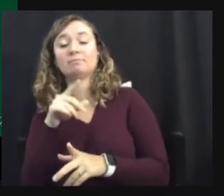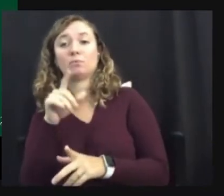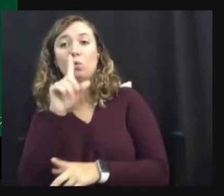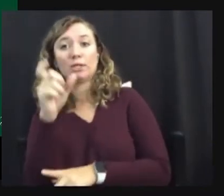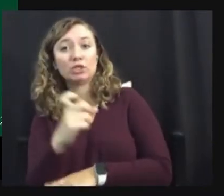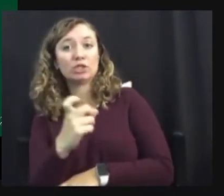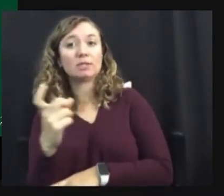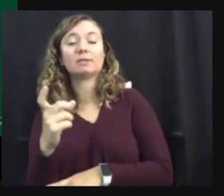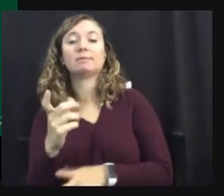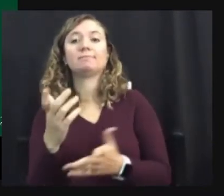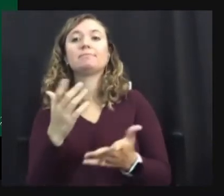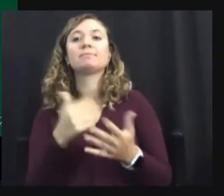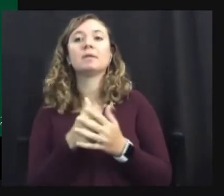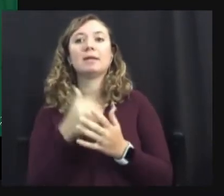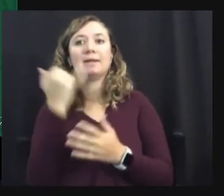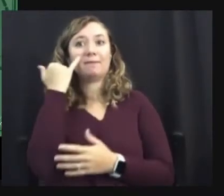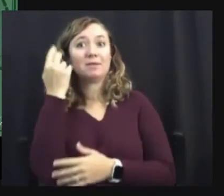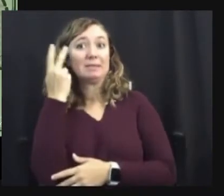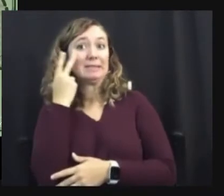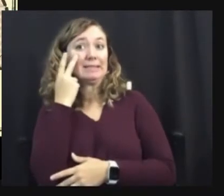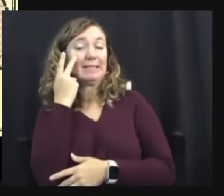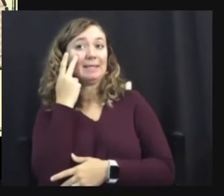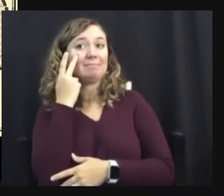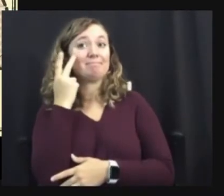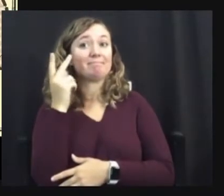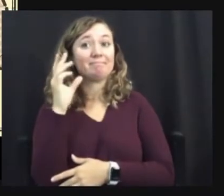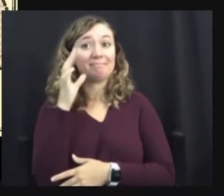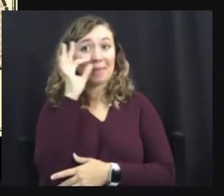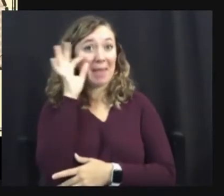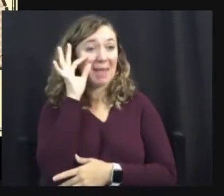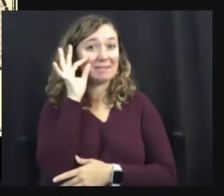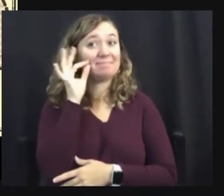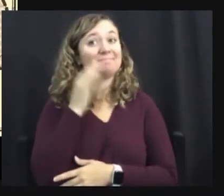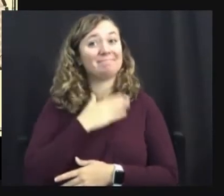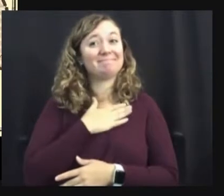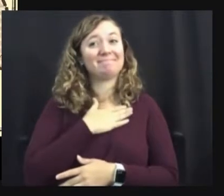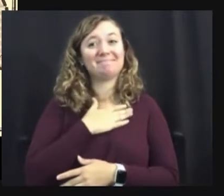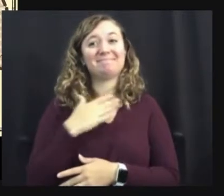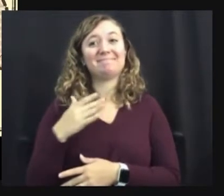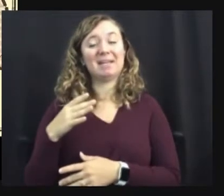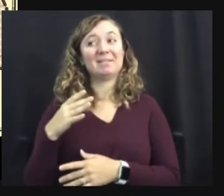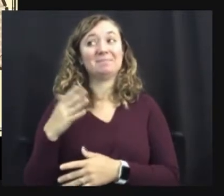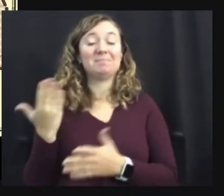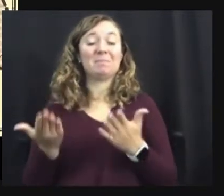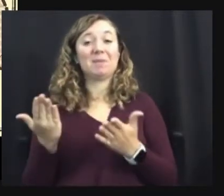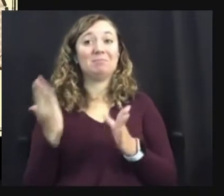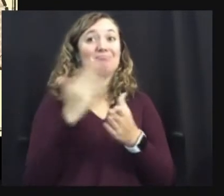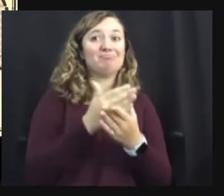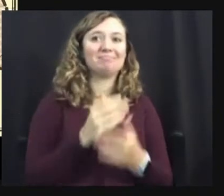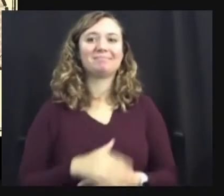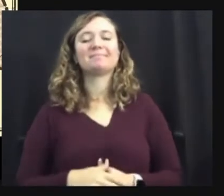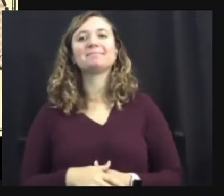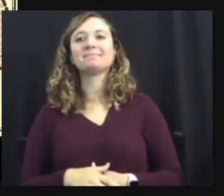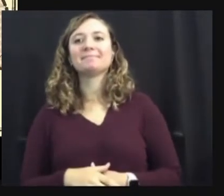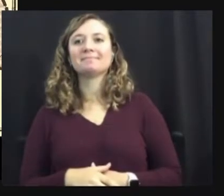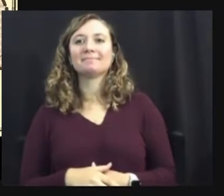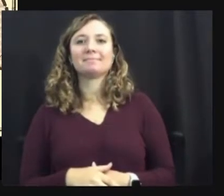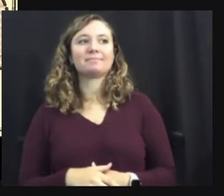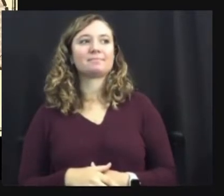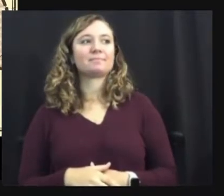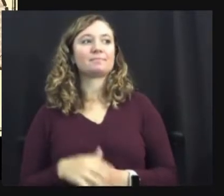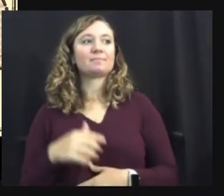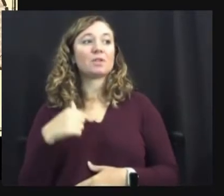a tail, that's what that is. Okay. So the first thing I want to do is acknowledge that I am bringing you this presentation from the